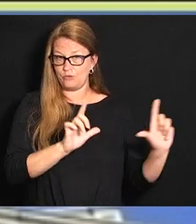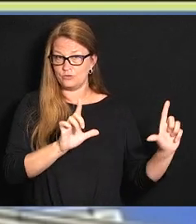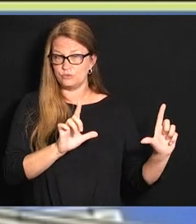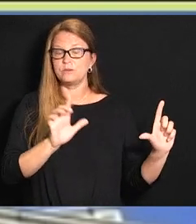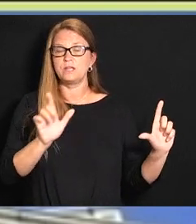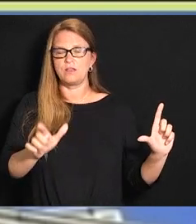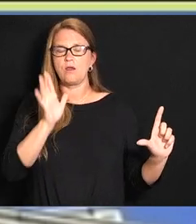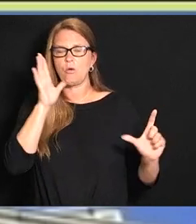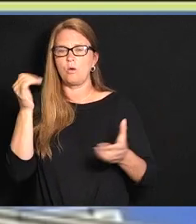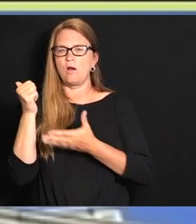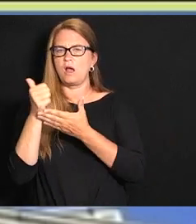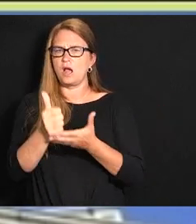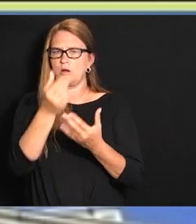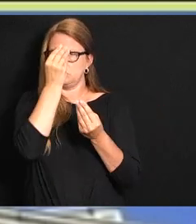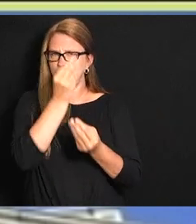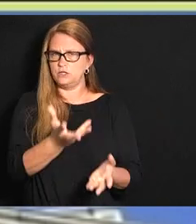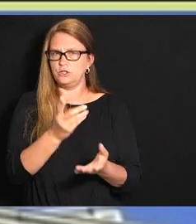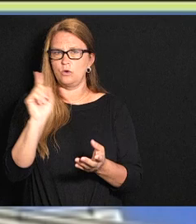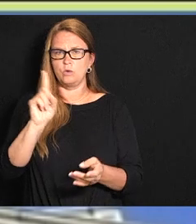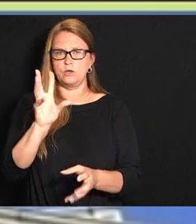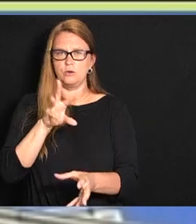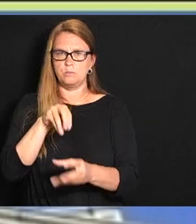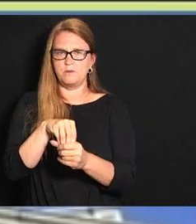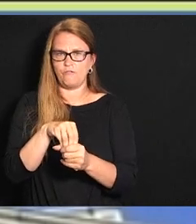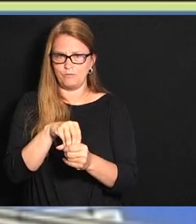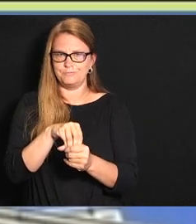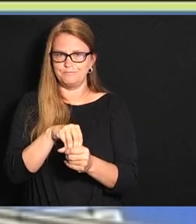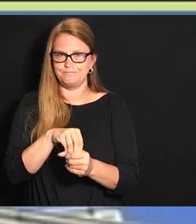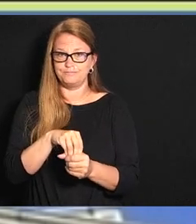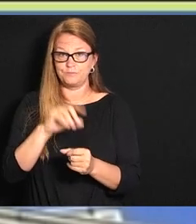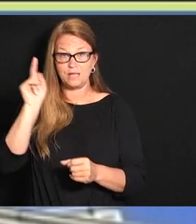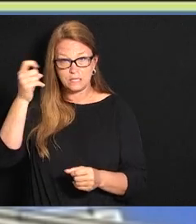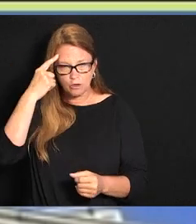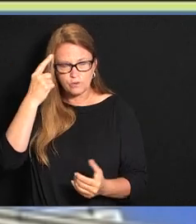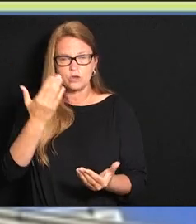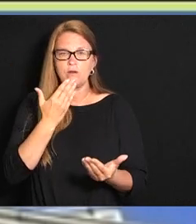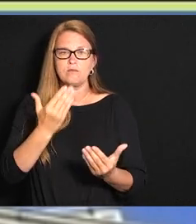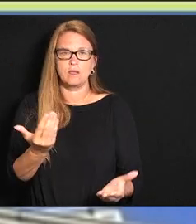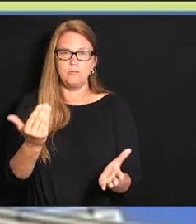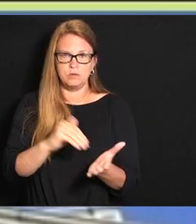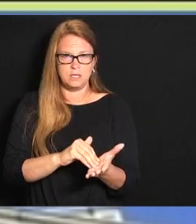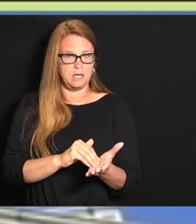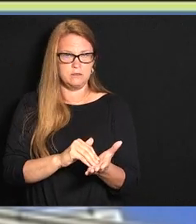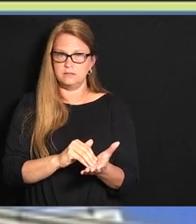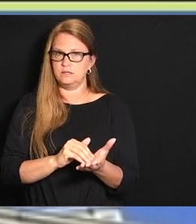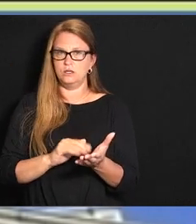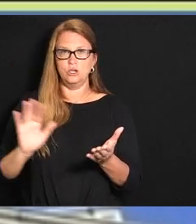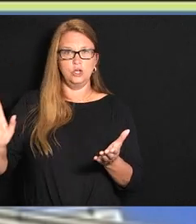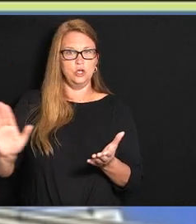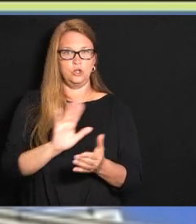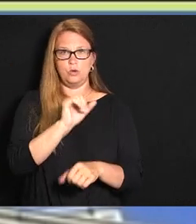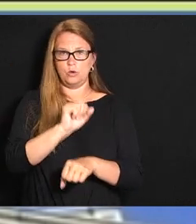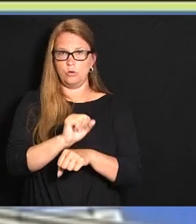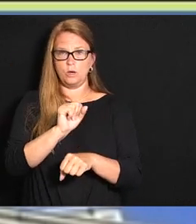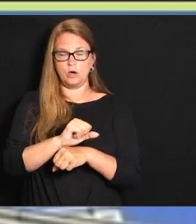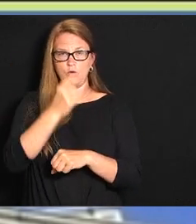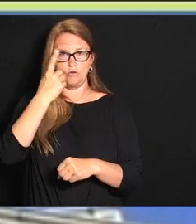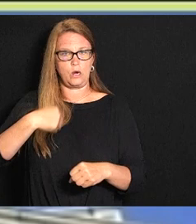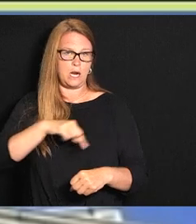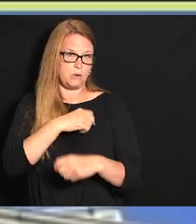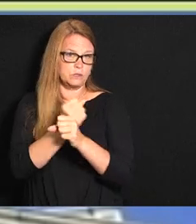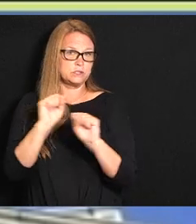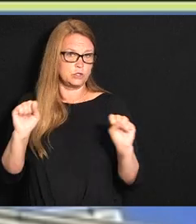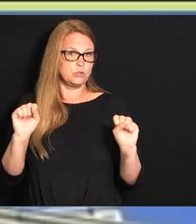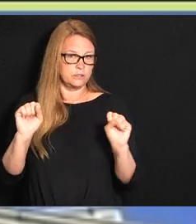direct you to make sure you can participate. So Governor thank you so much for what you're doing for Homeland Security. Thank you.